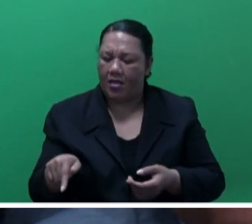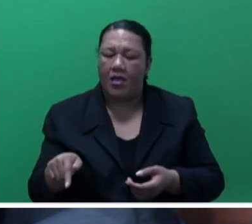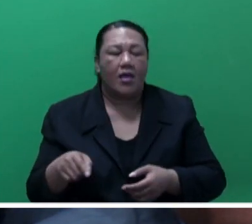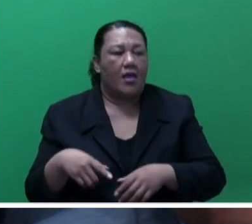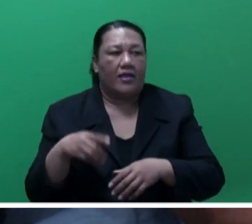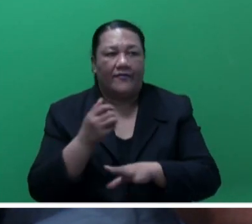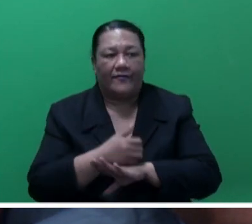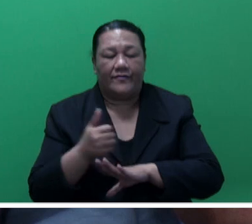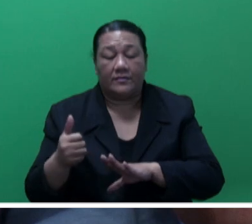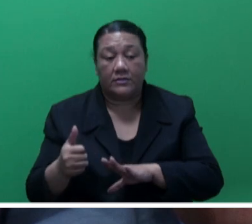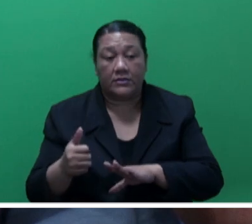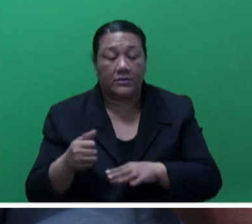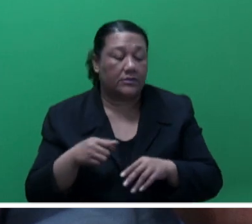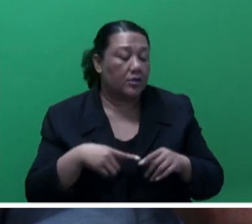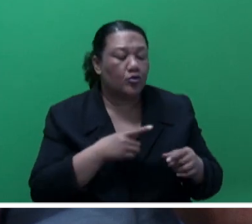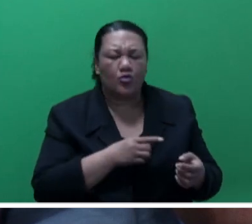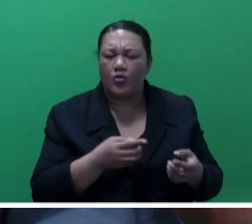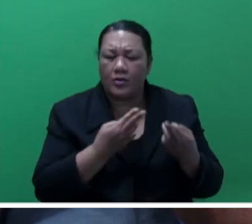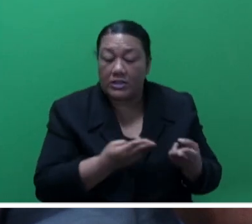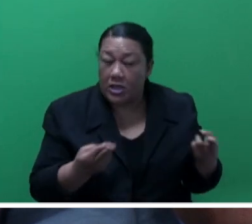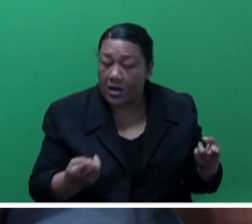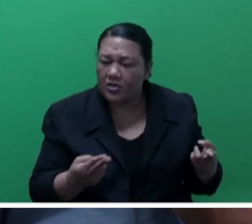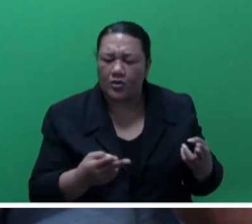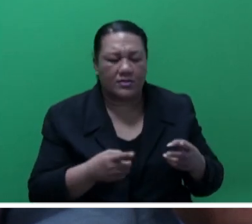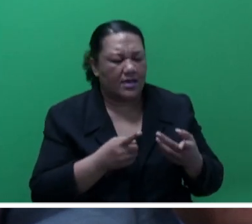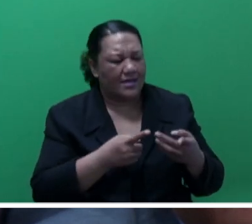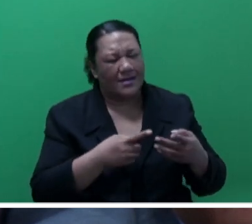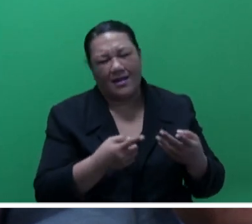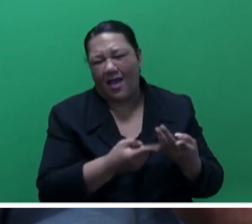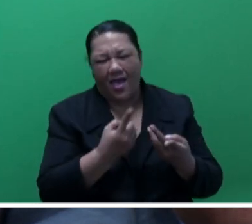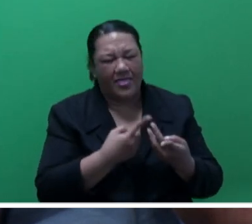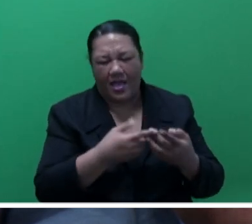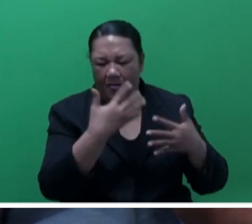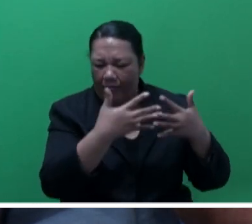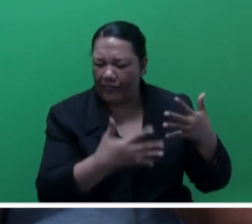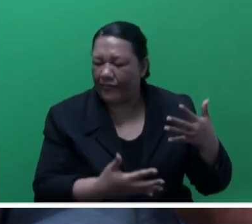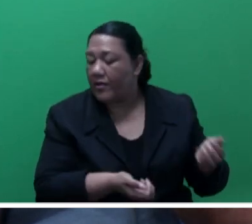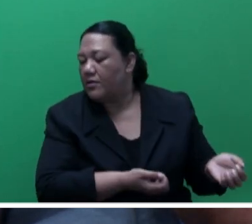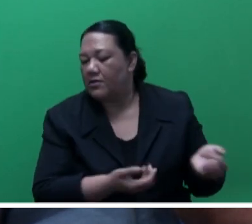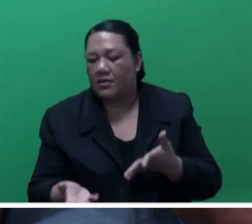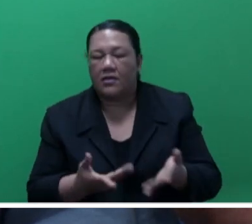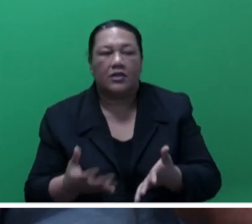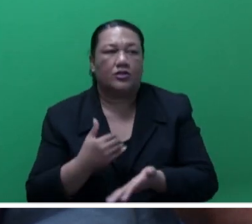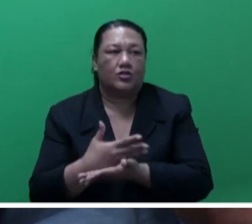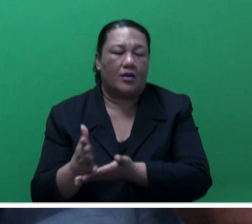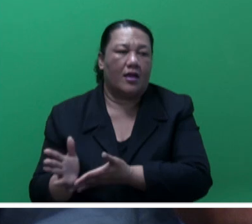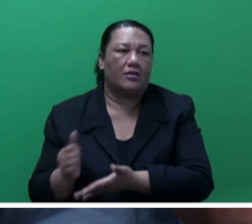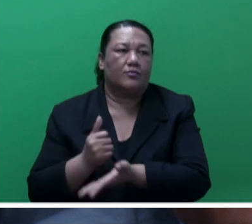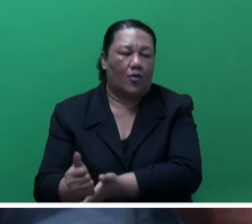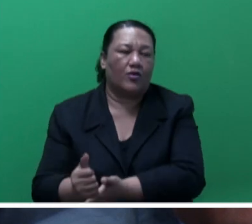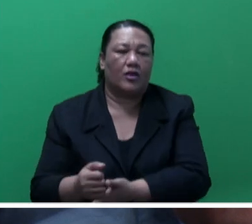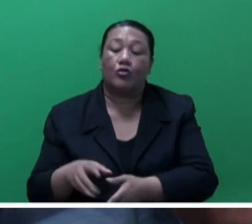resources to improve Fiji's labour mobility programs and efforts. Madam Deputy Speaker,